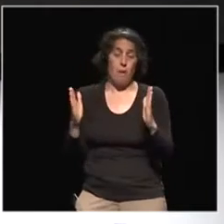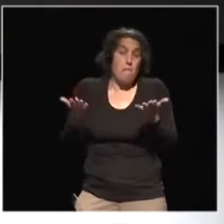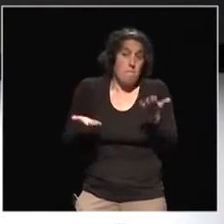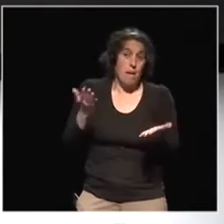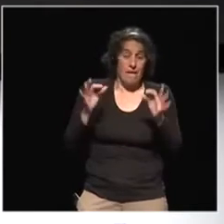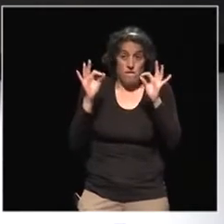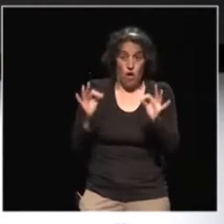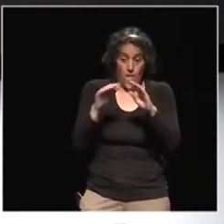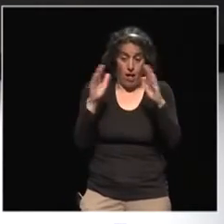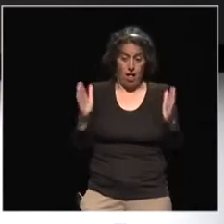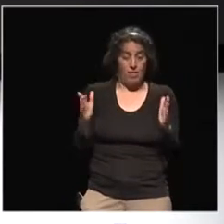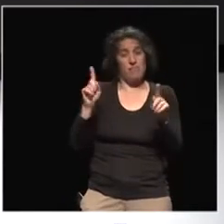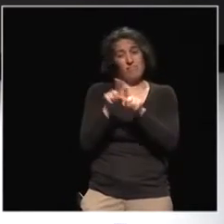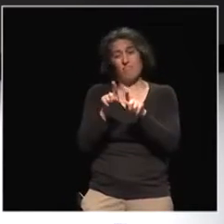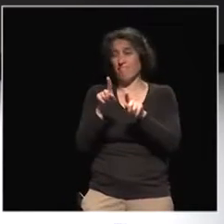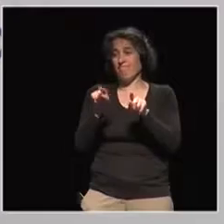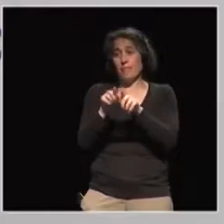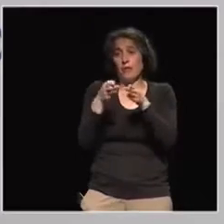Maybe you can go.